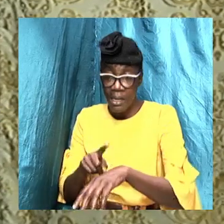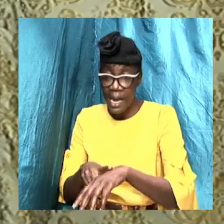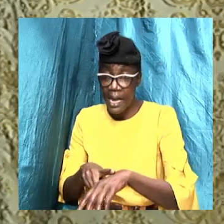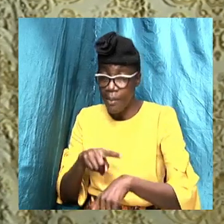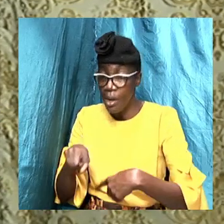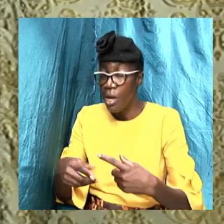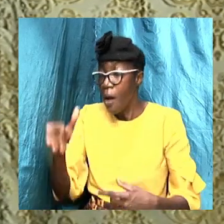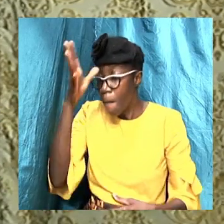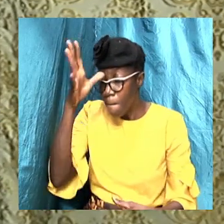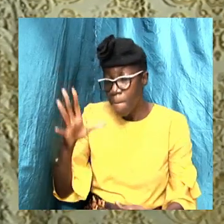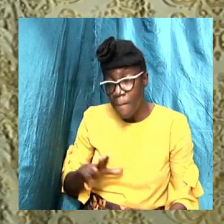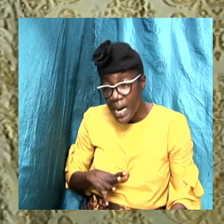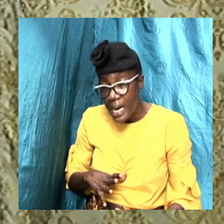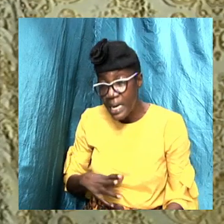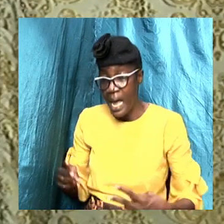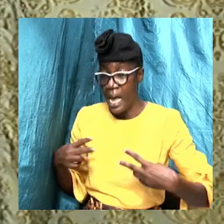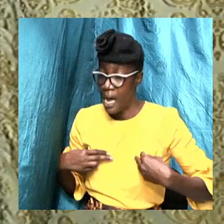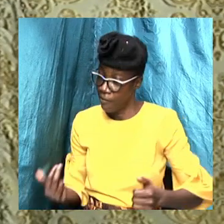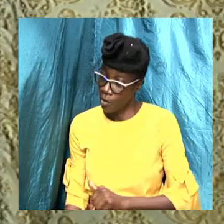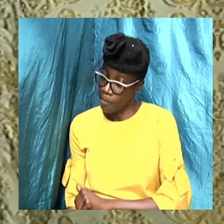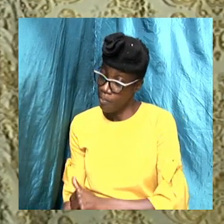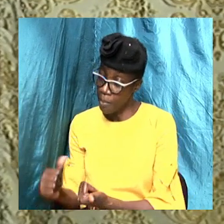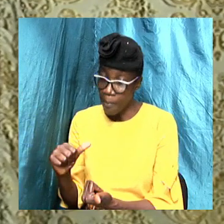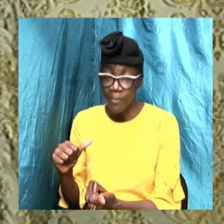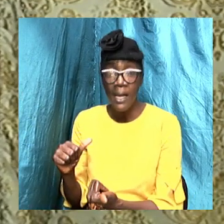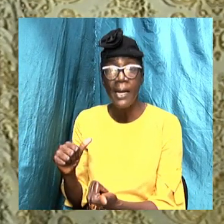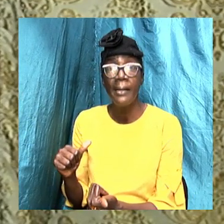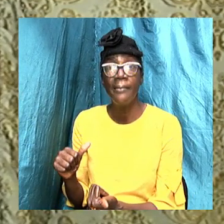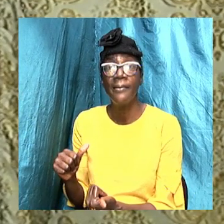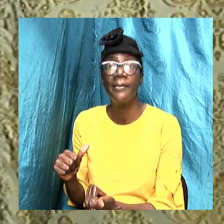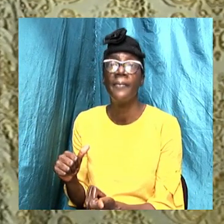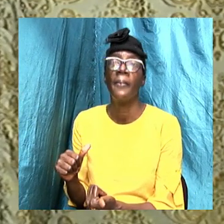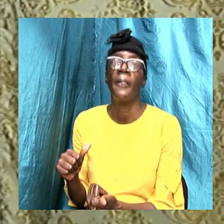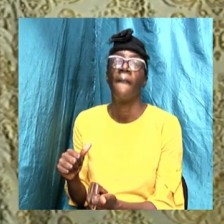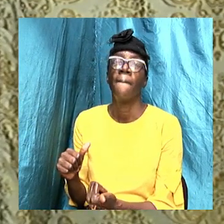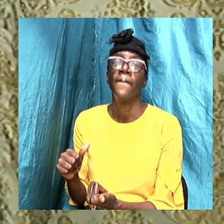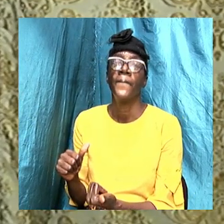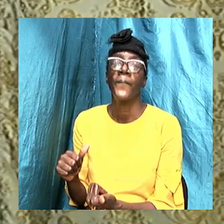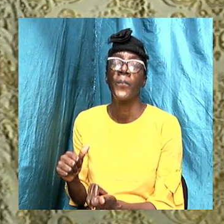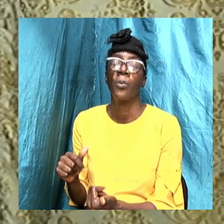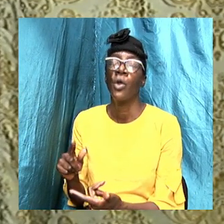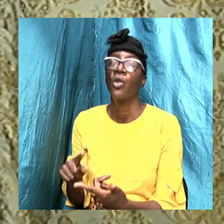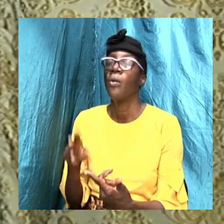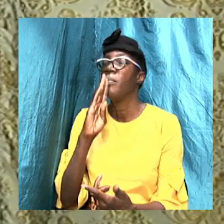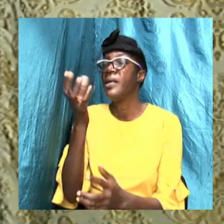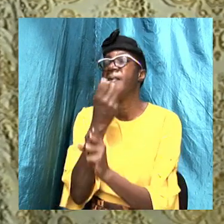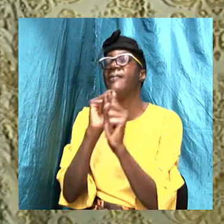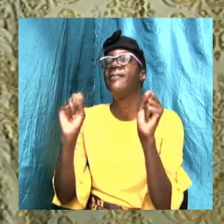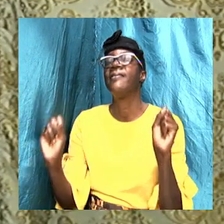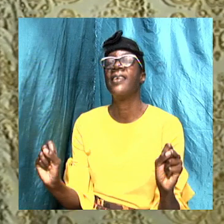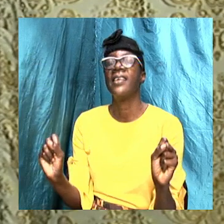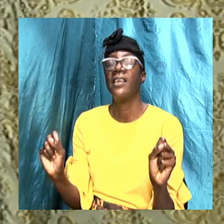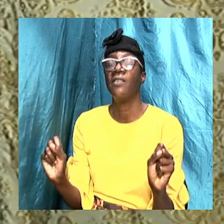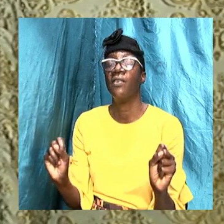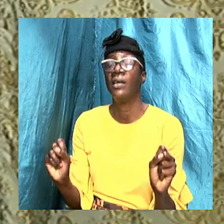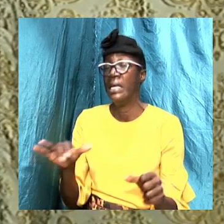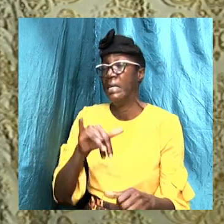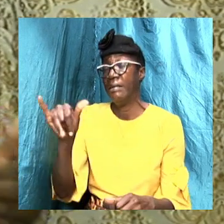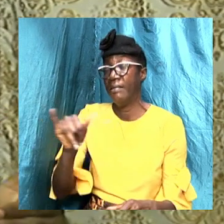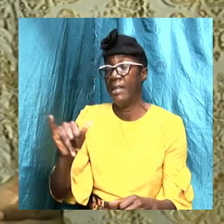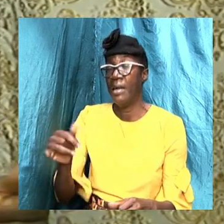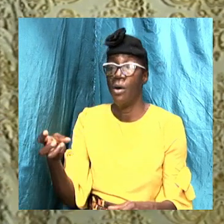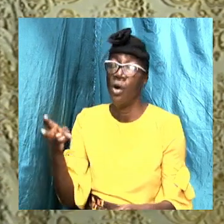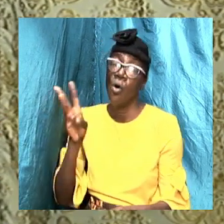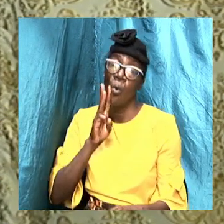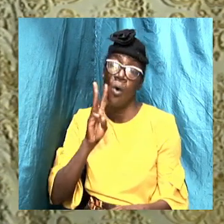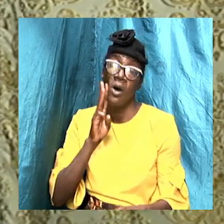man would have to baptize in order to be saved. Just as our water delivered